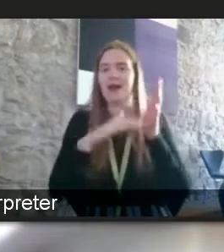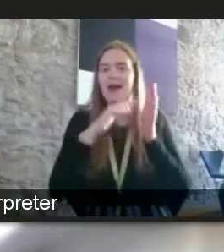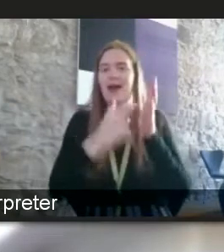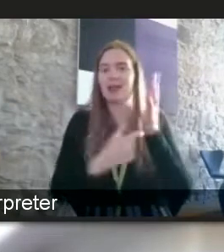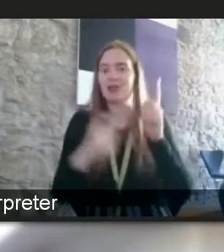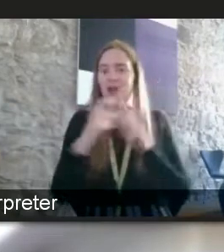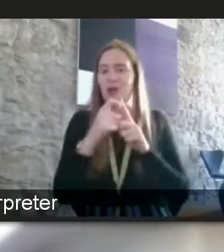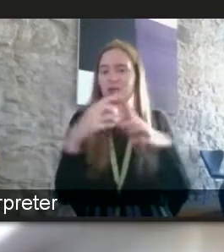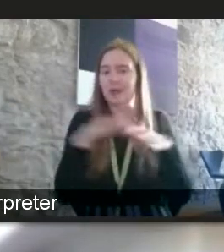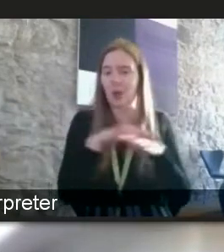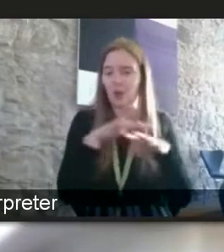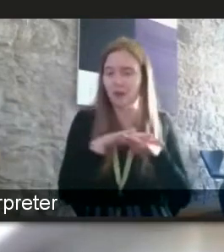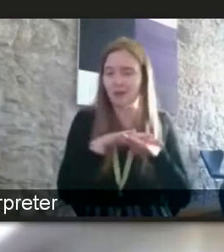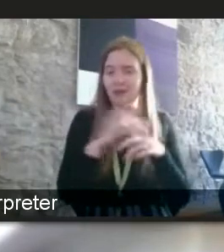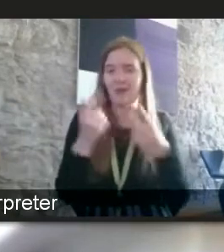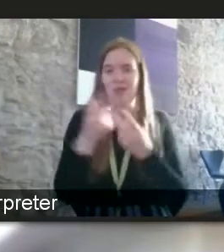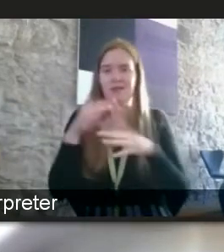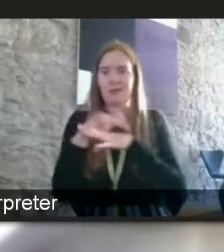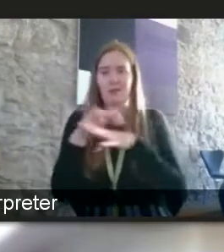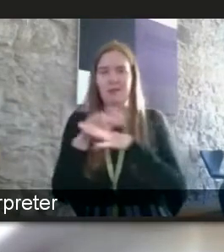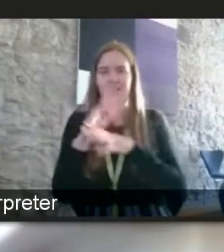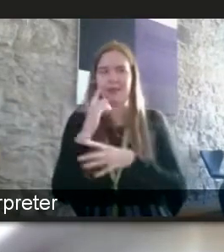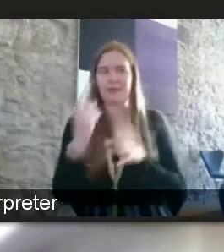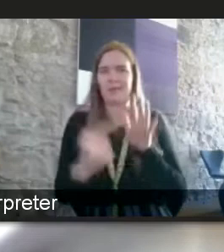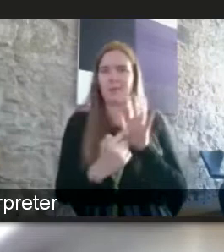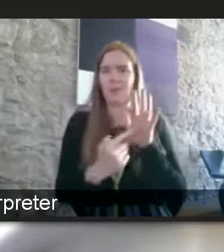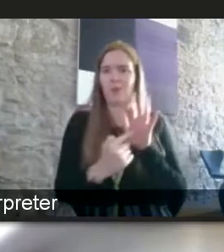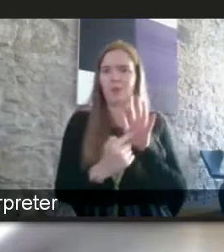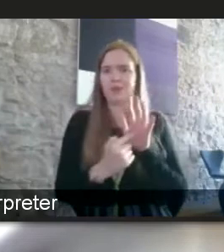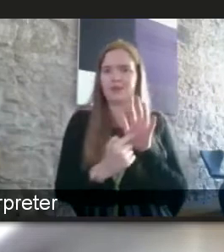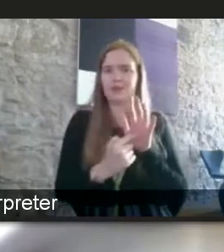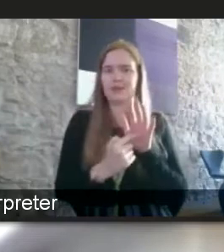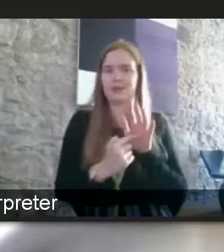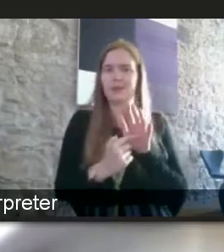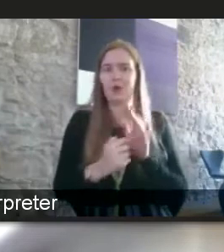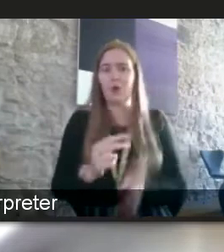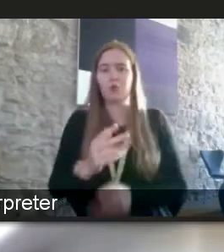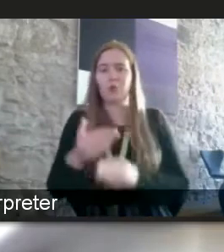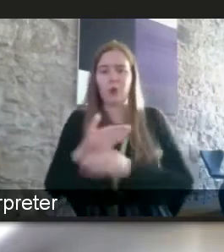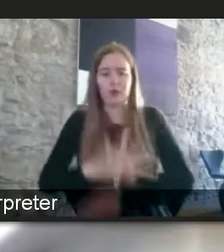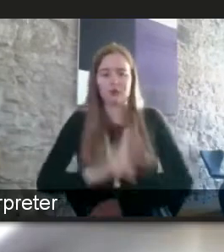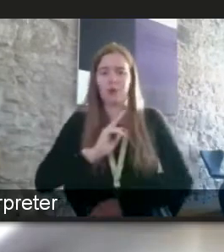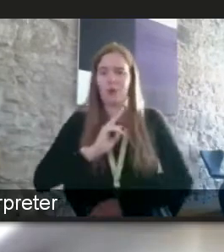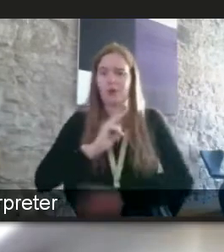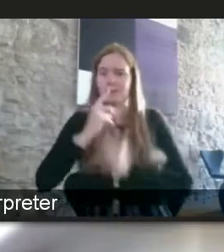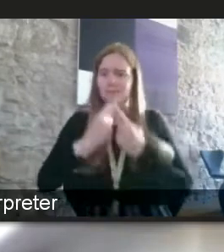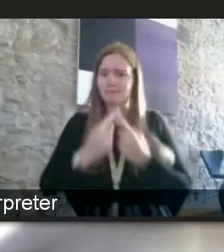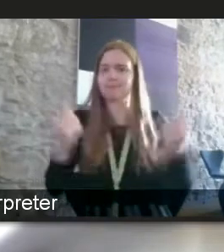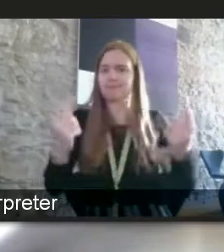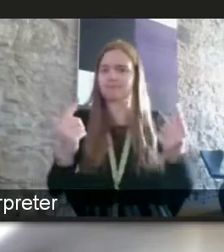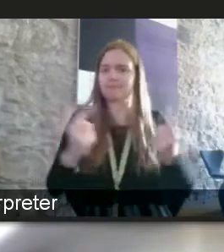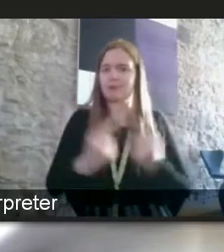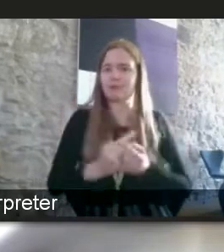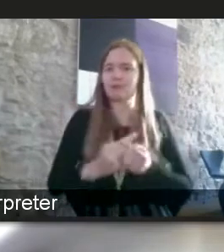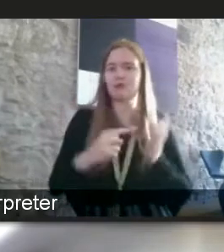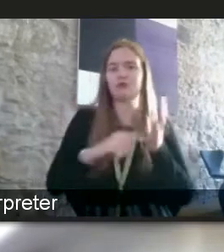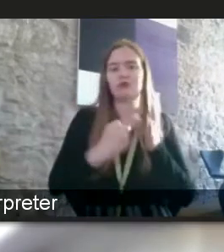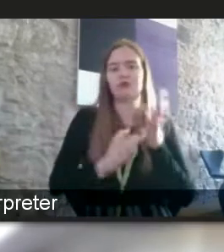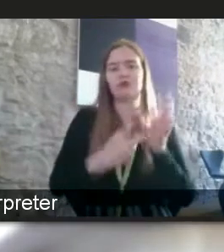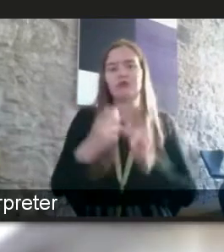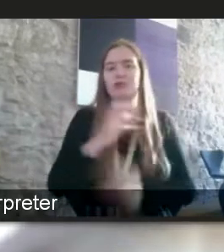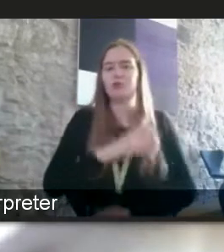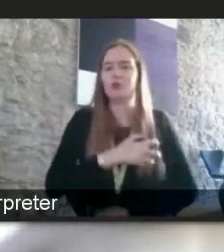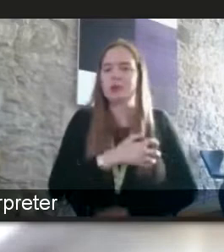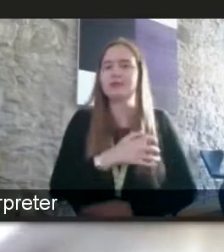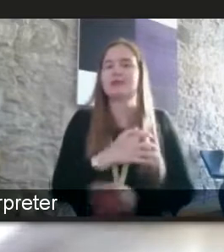other networks is it's extremely important that workers have a voice and workers voice through trade unions particularly through